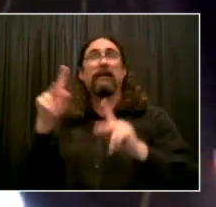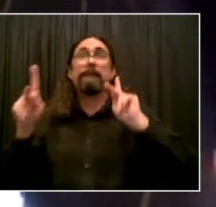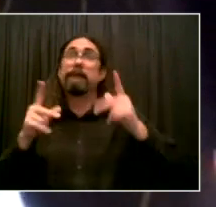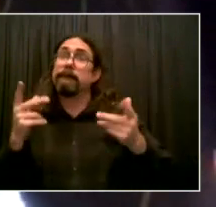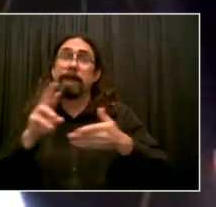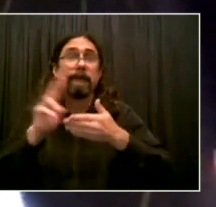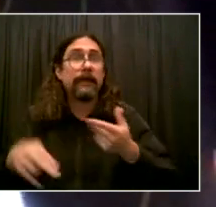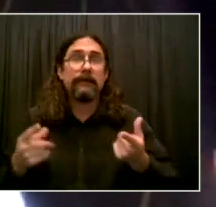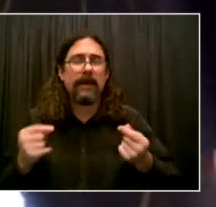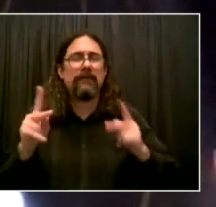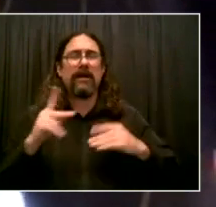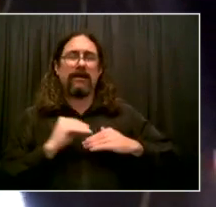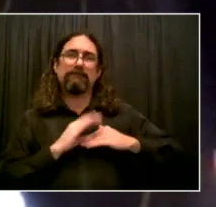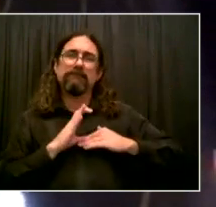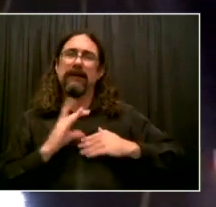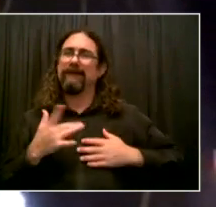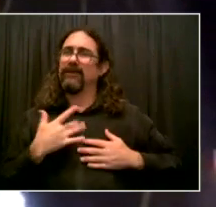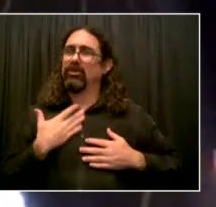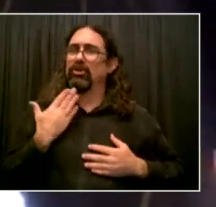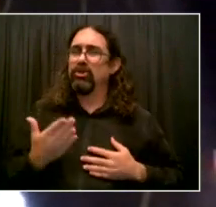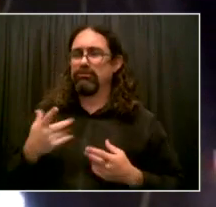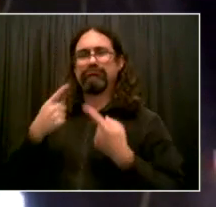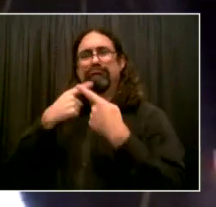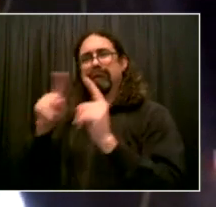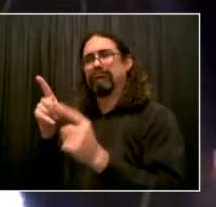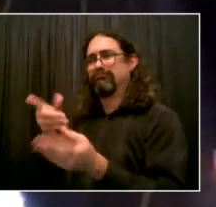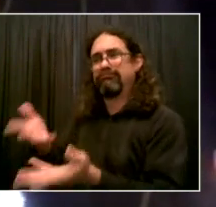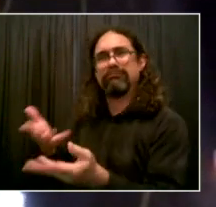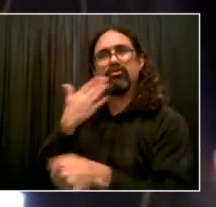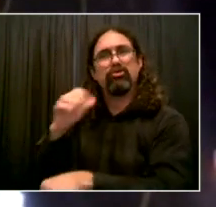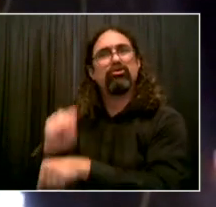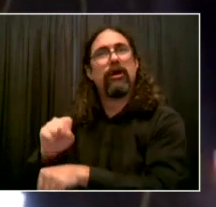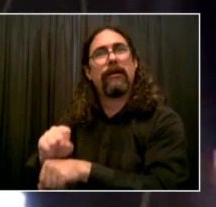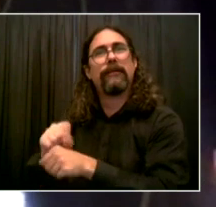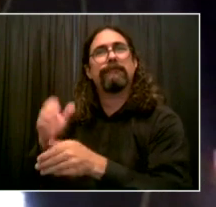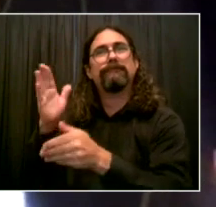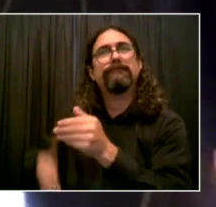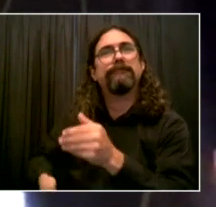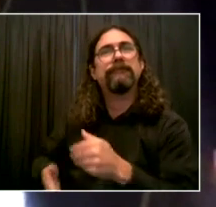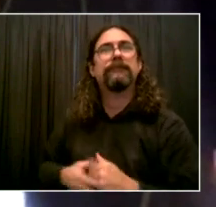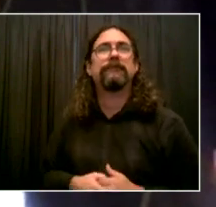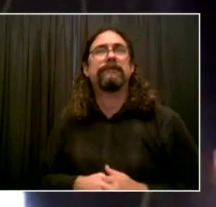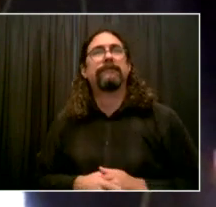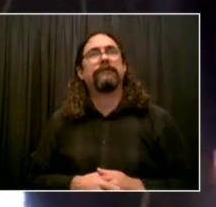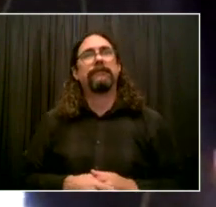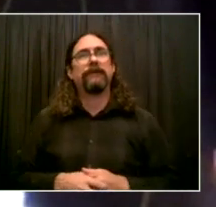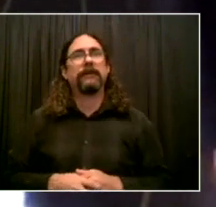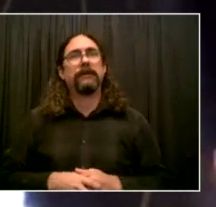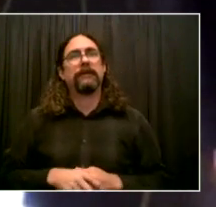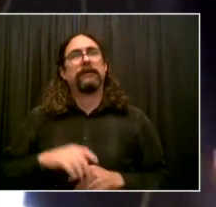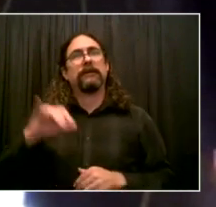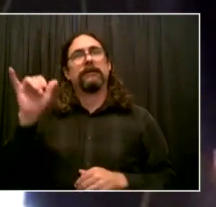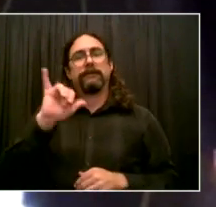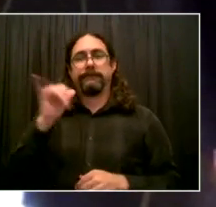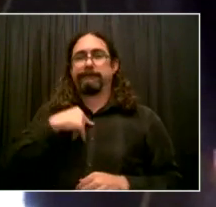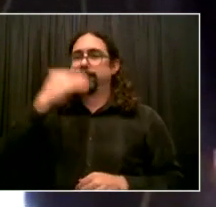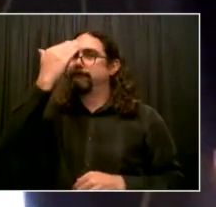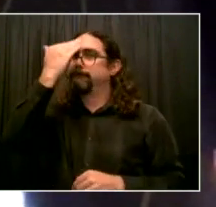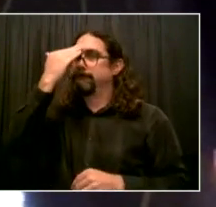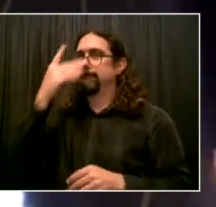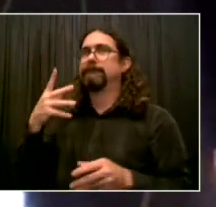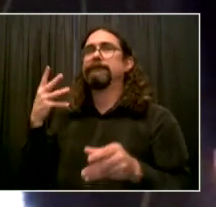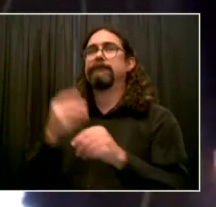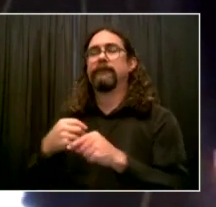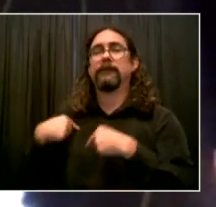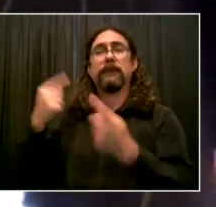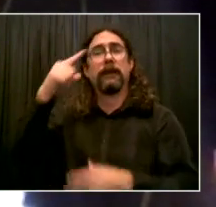to health care among black and brown communities. And Mayor de Blasio's investment in creating the New York City Public Health